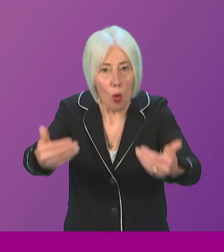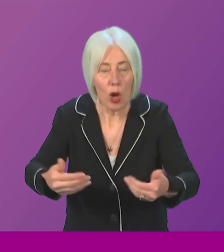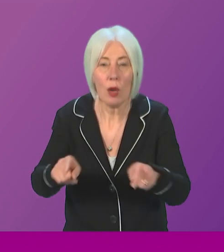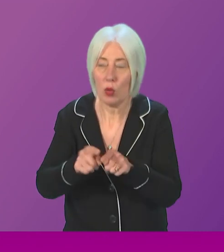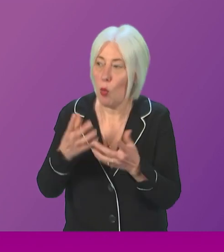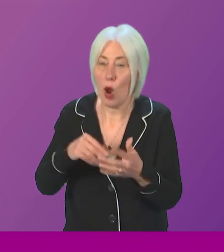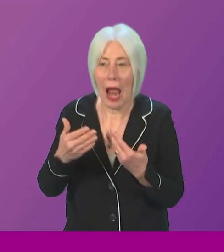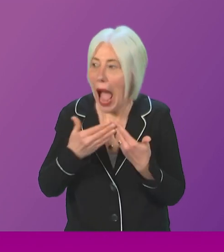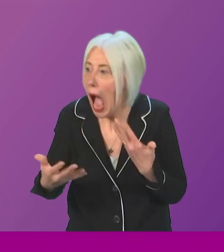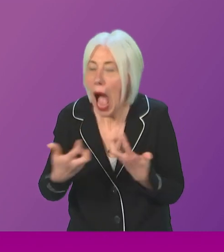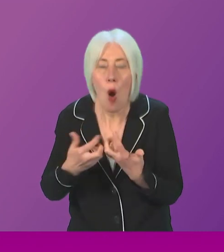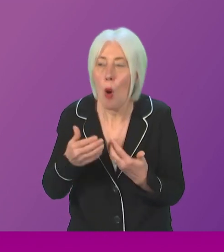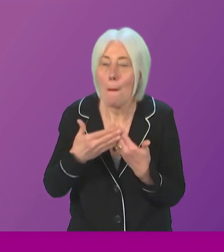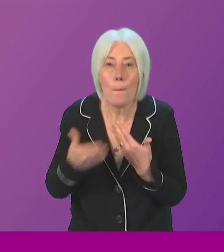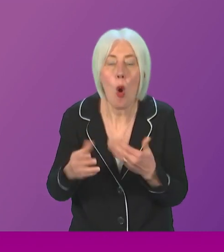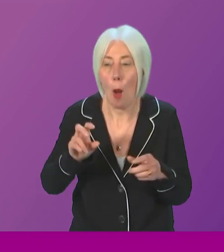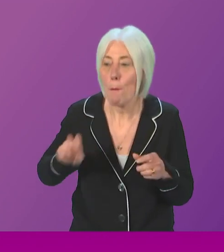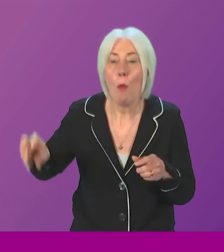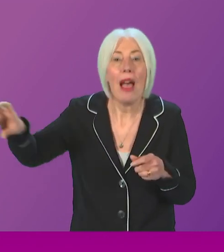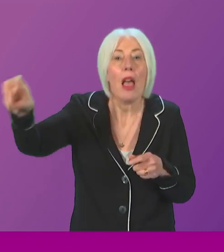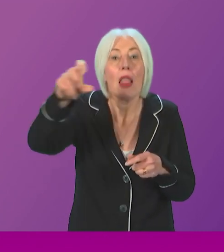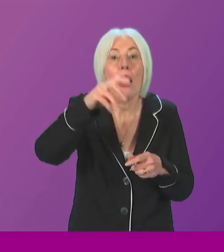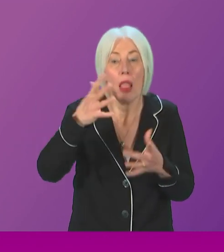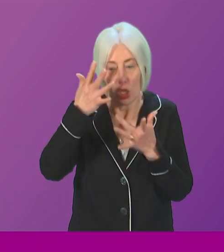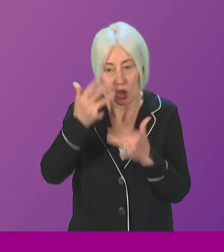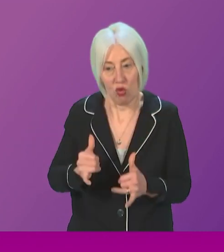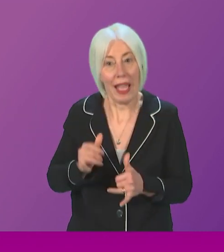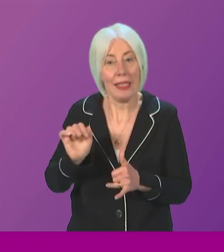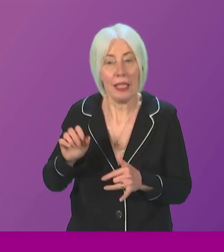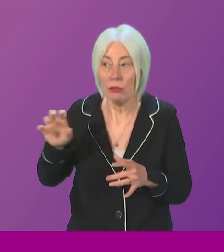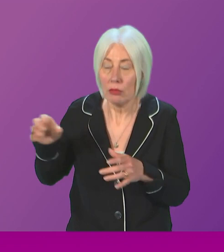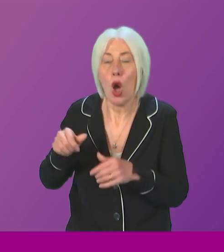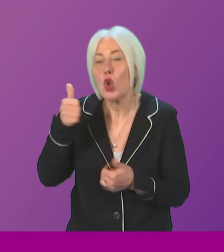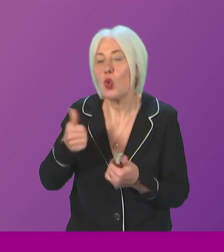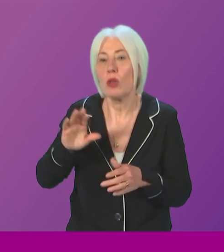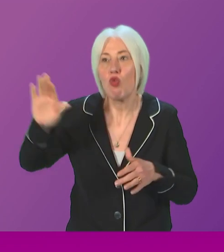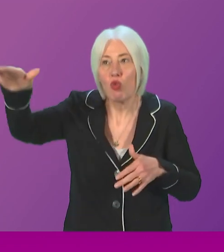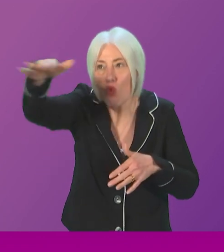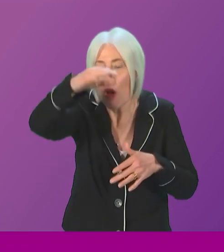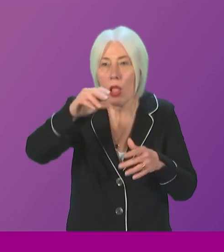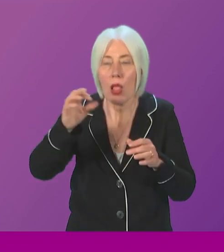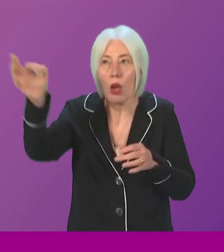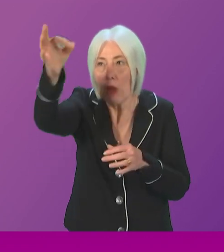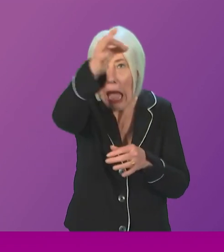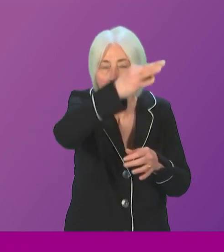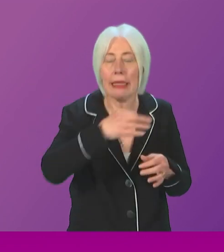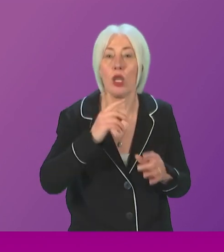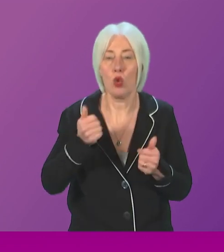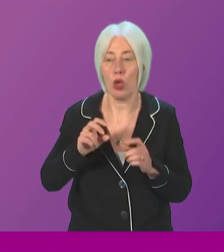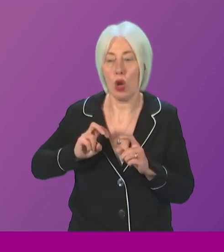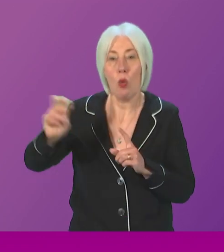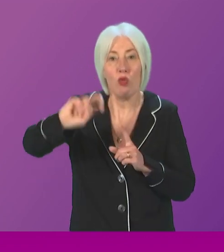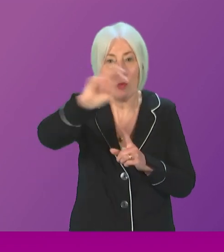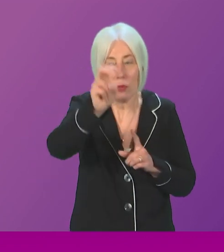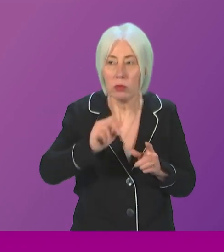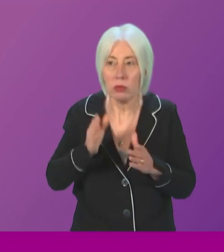to do more in relation to mobile screening units as well, which we know are particularly important in rural, remote and, indeed, island communities. But I think Beatrice Swisher